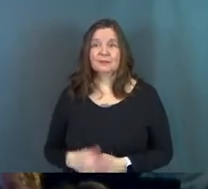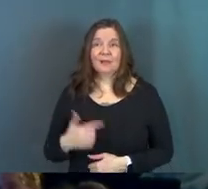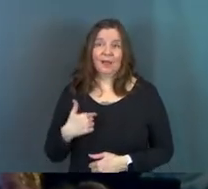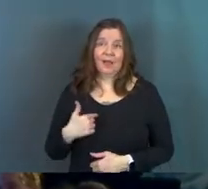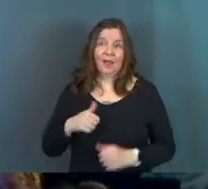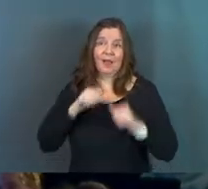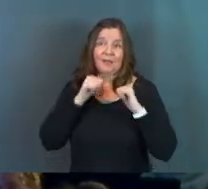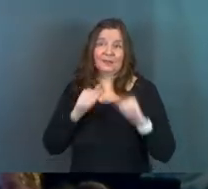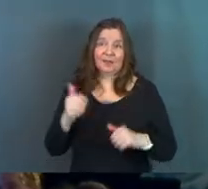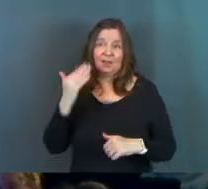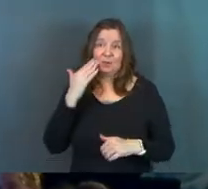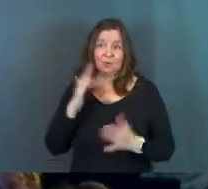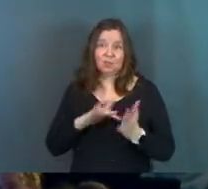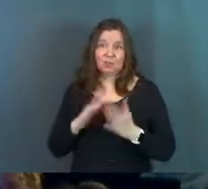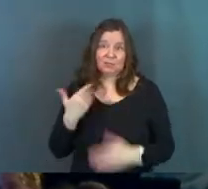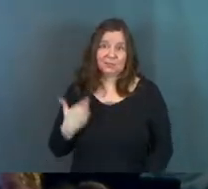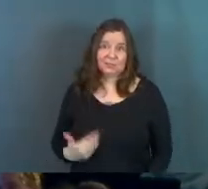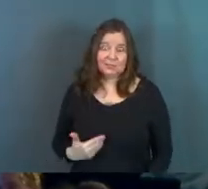I've denied knowing Jesus.